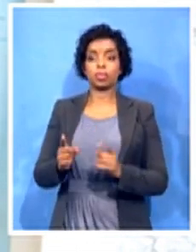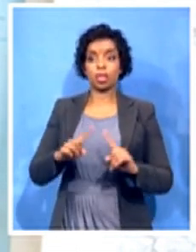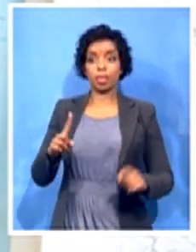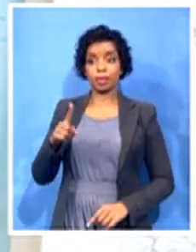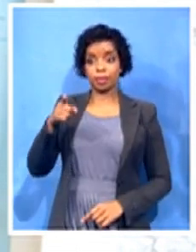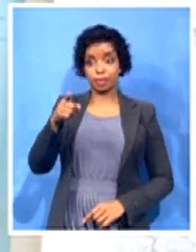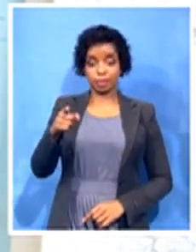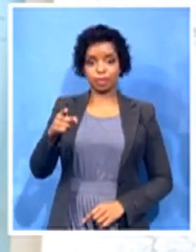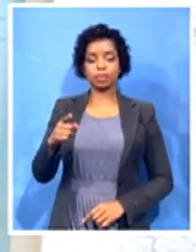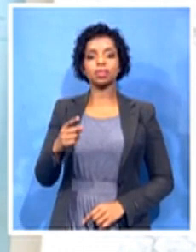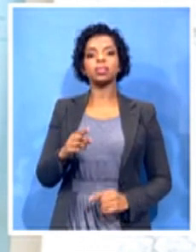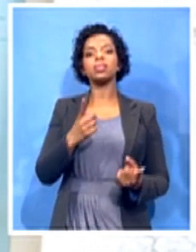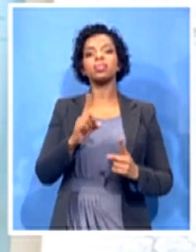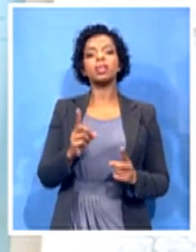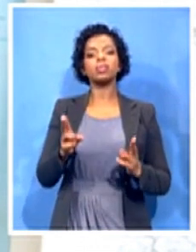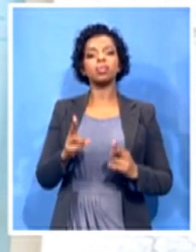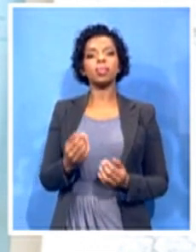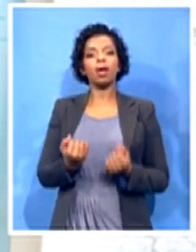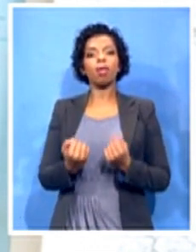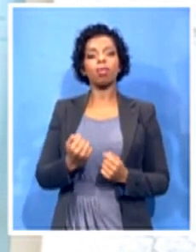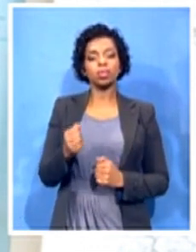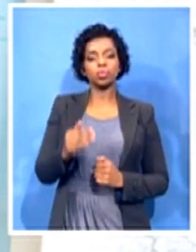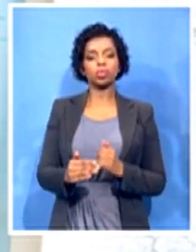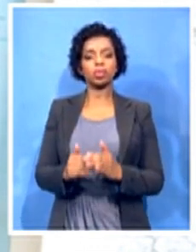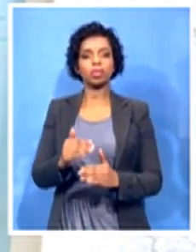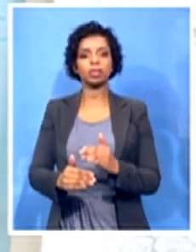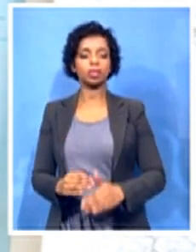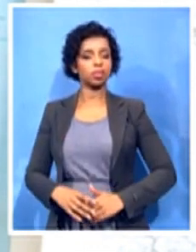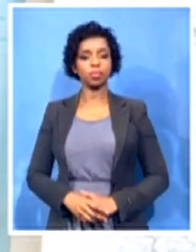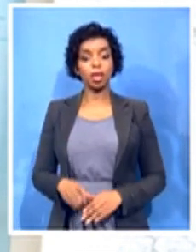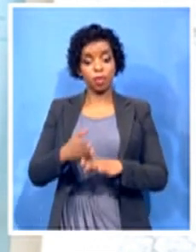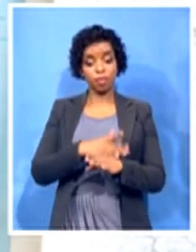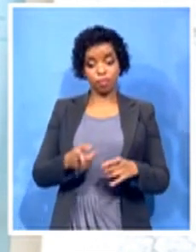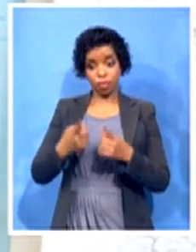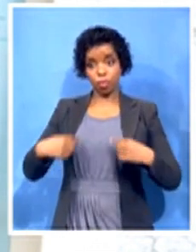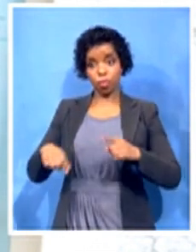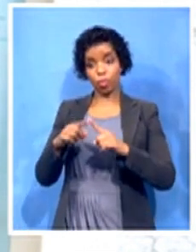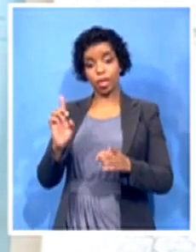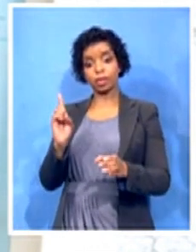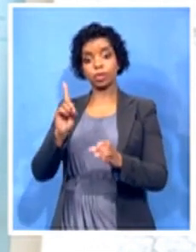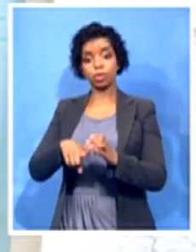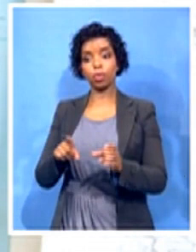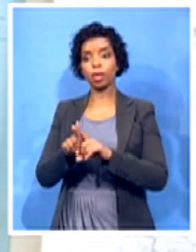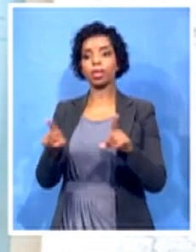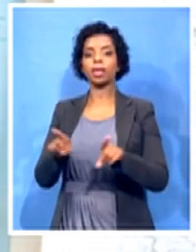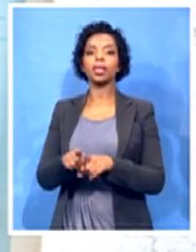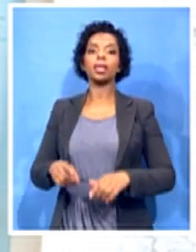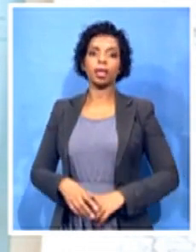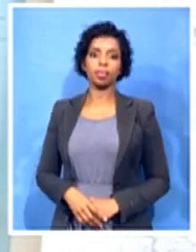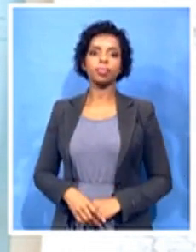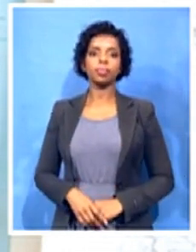Therefore, it's necessary for us to probably join them in the, well, it will be necessary for us to join them in the next round of litigation.